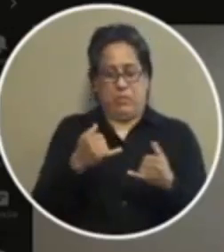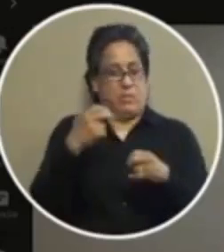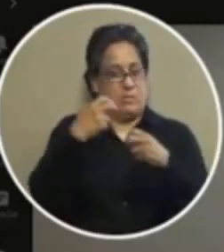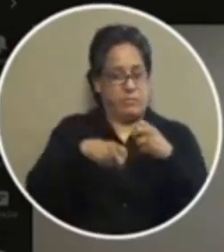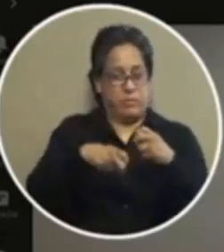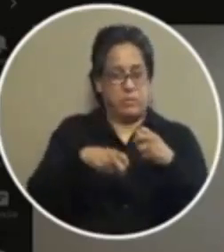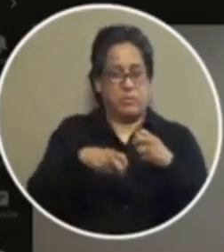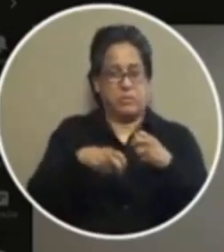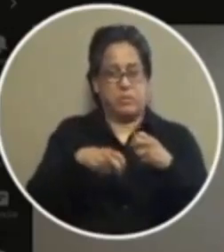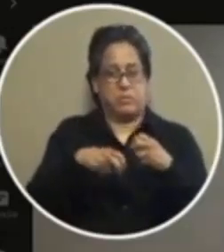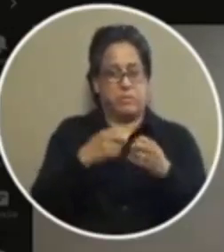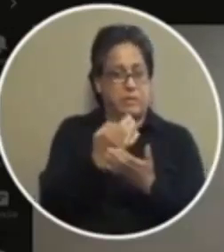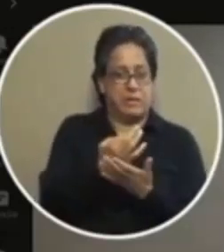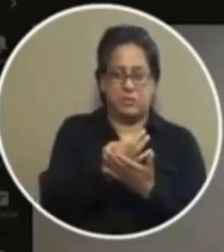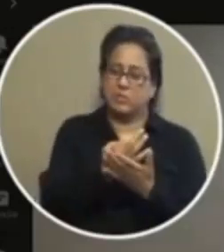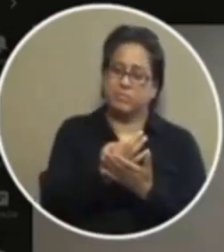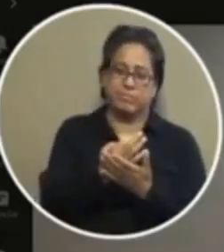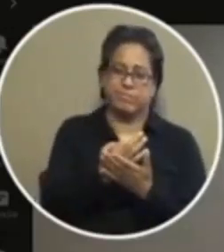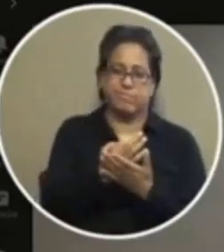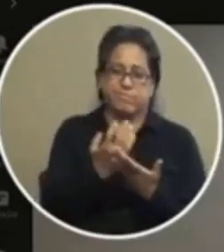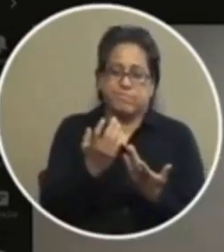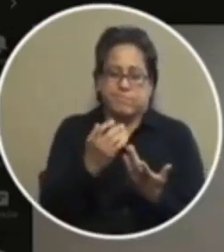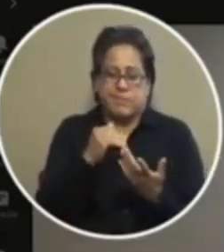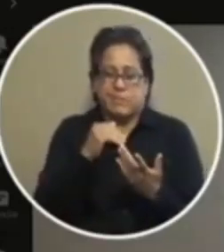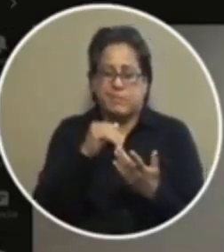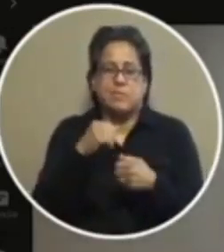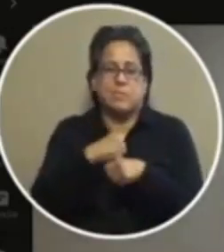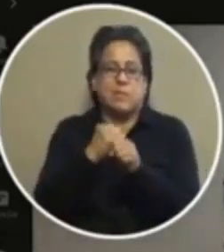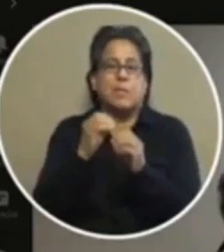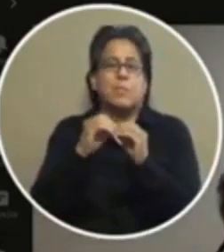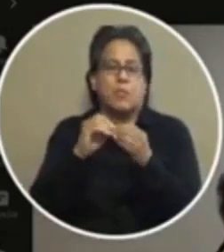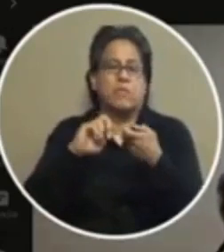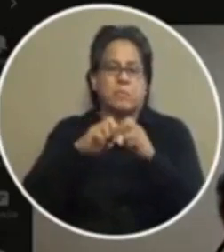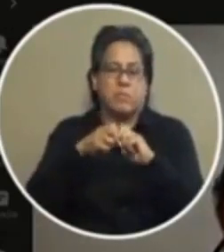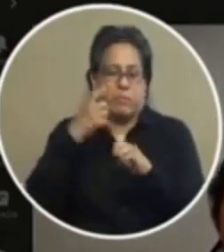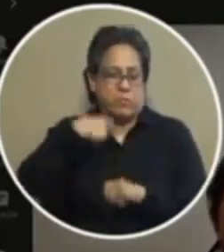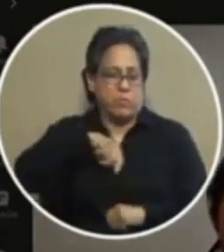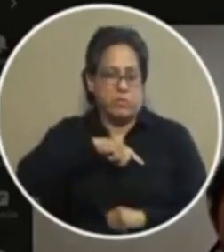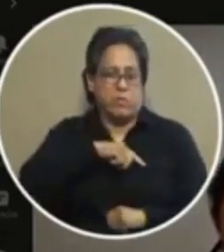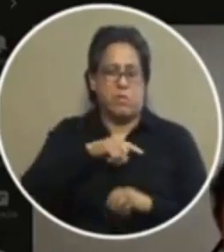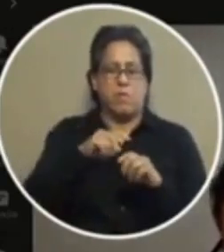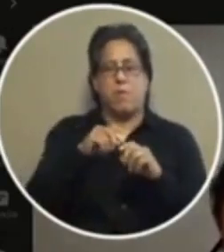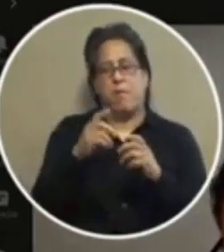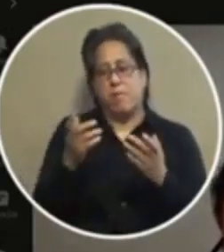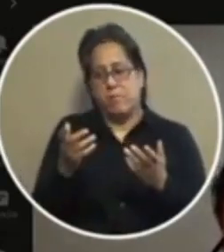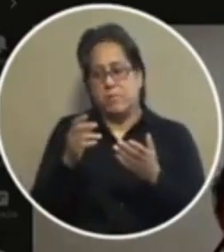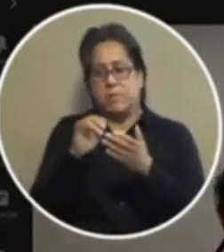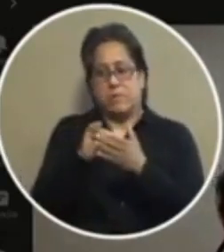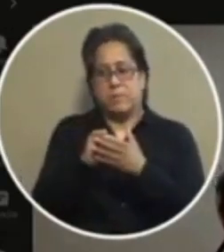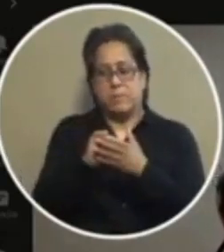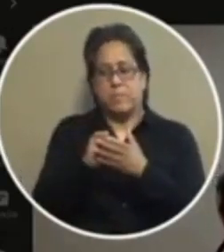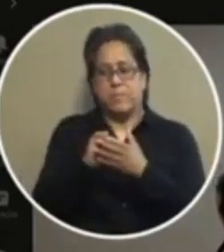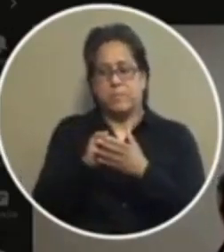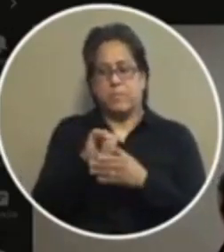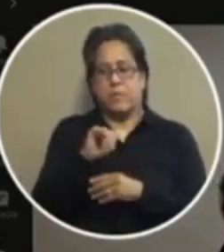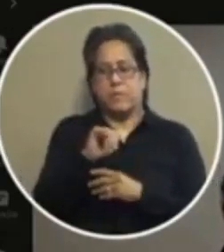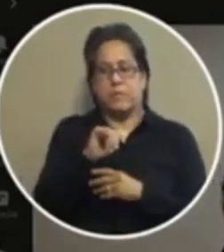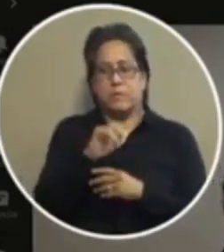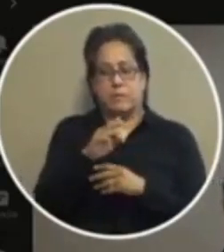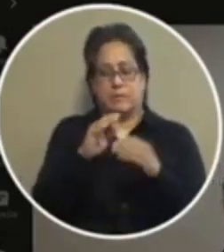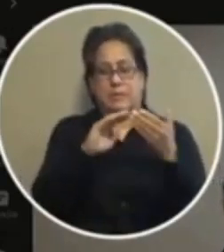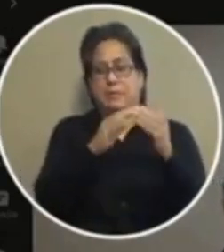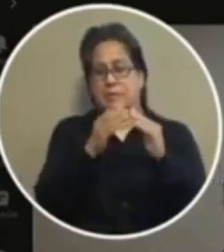financially would be something that would make it even more problematic for us but with that said you know the uh